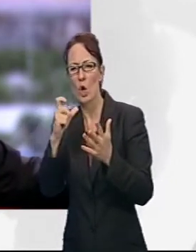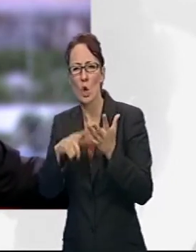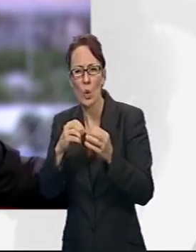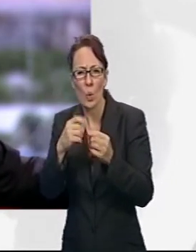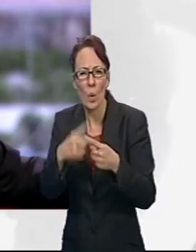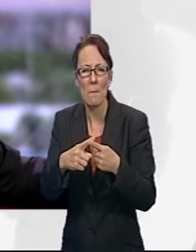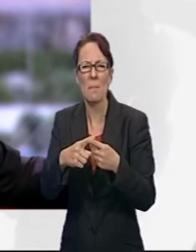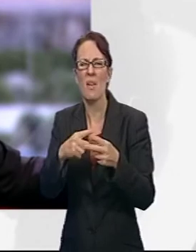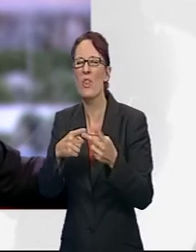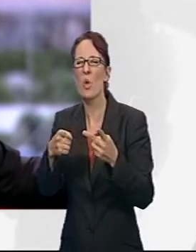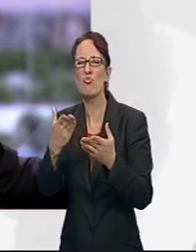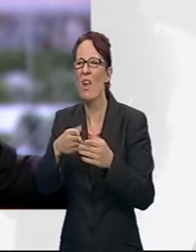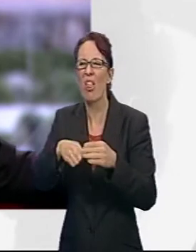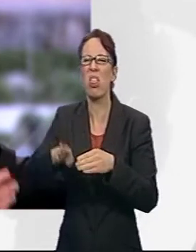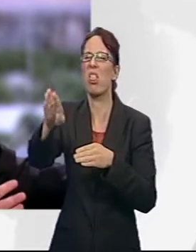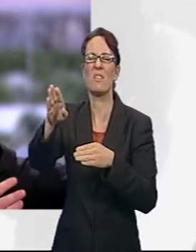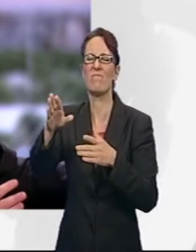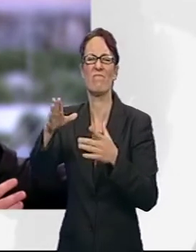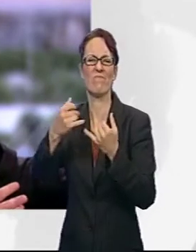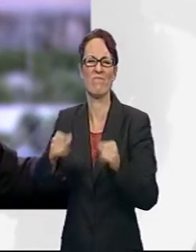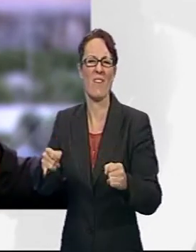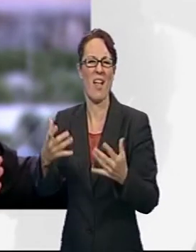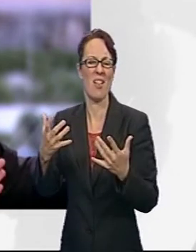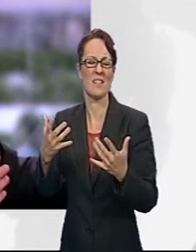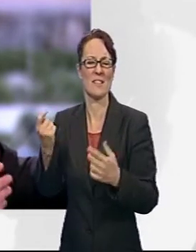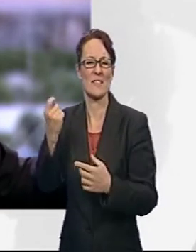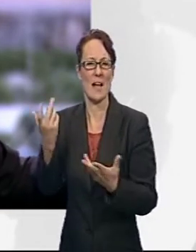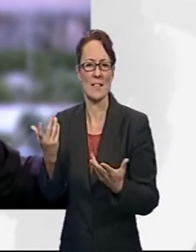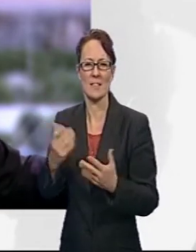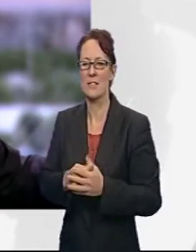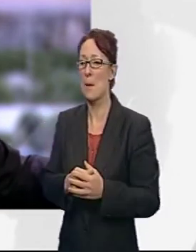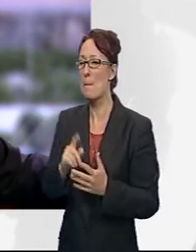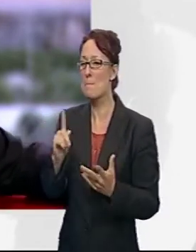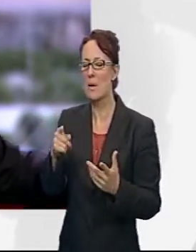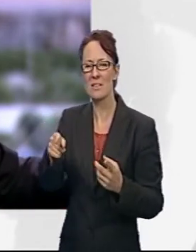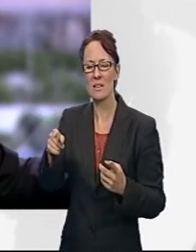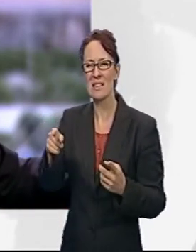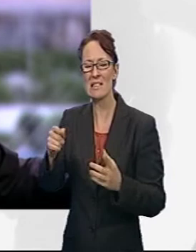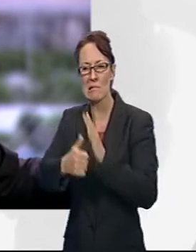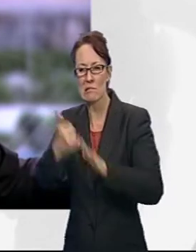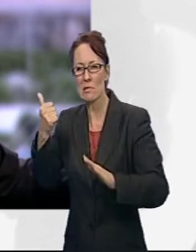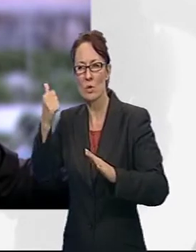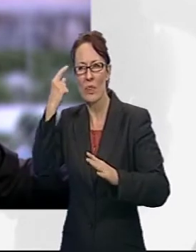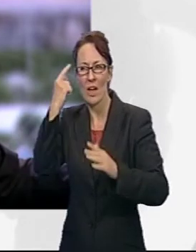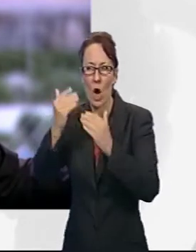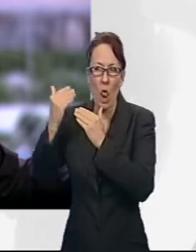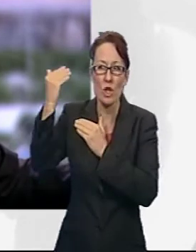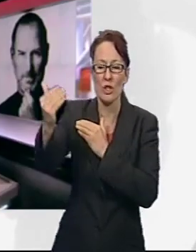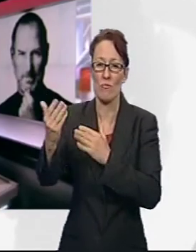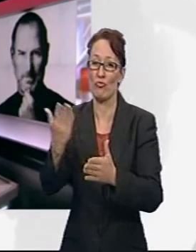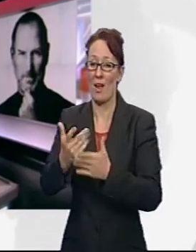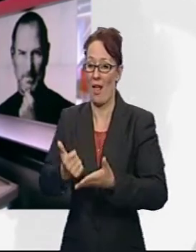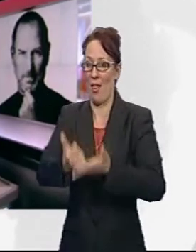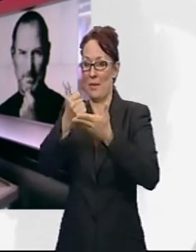off but in the long run his instincts and that ability to think in the long term serve the company very well